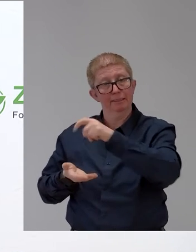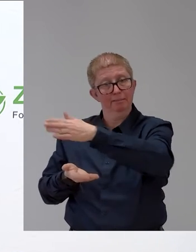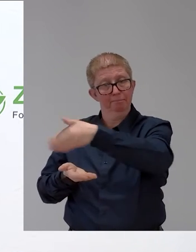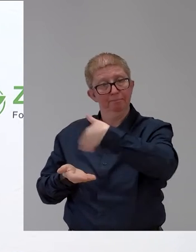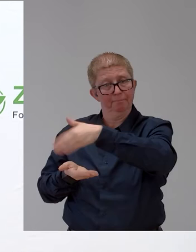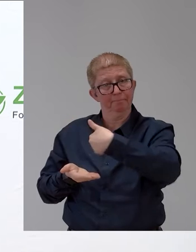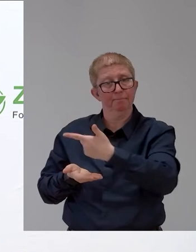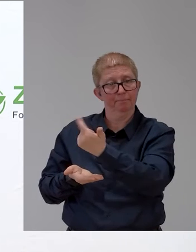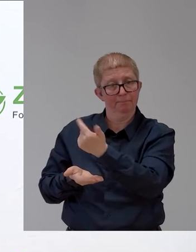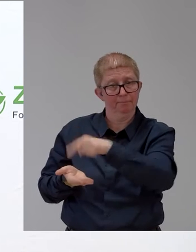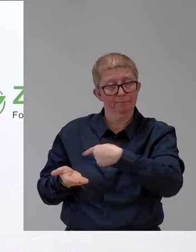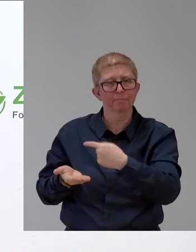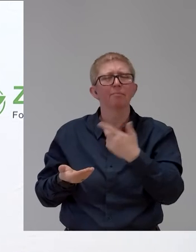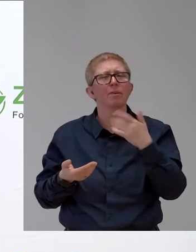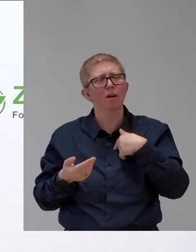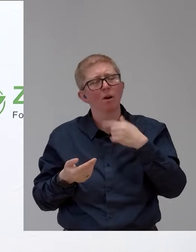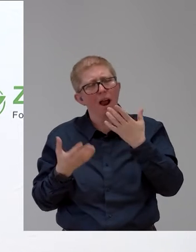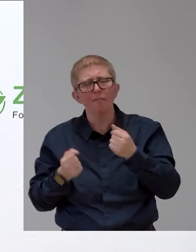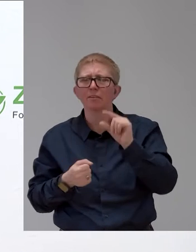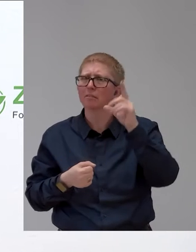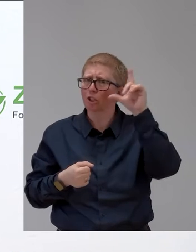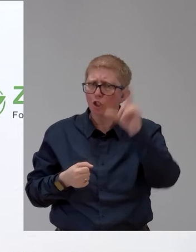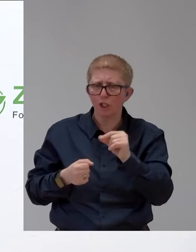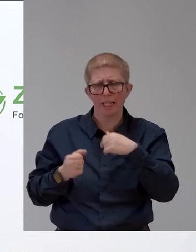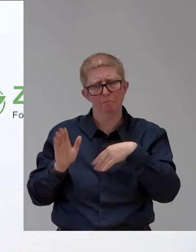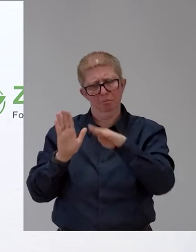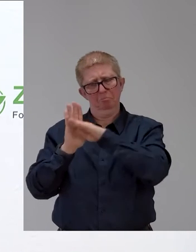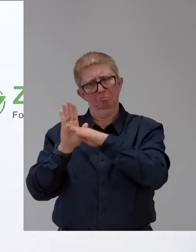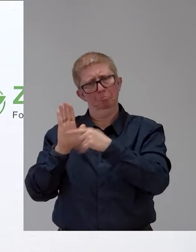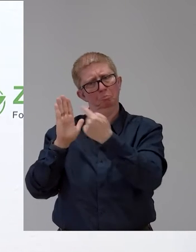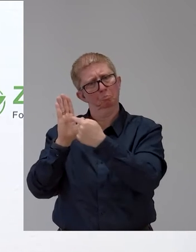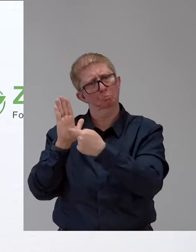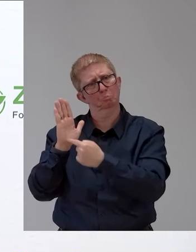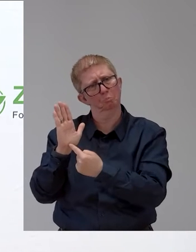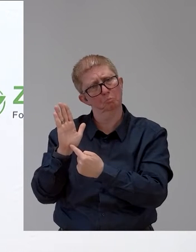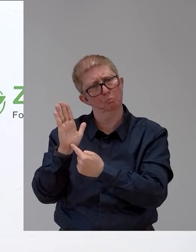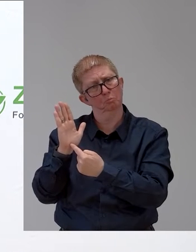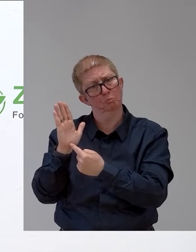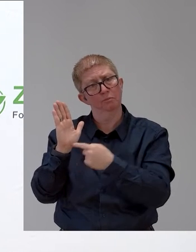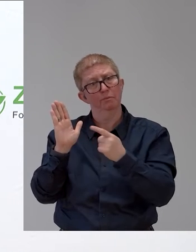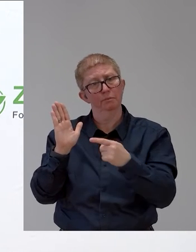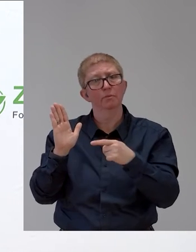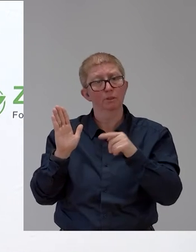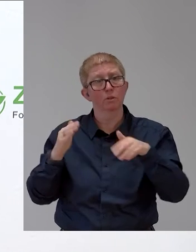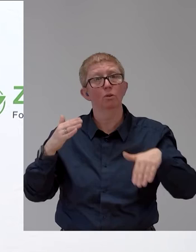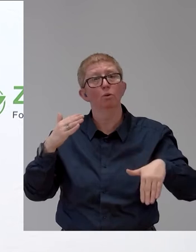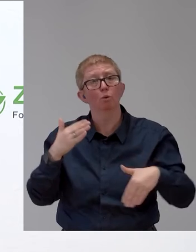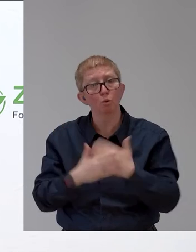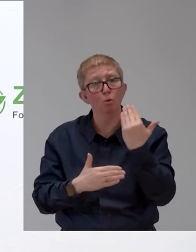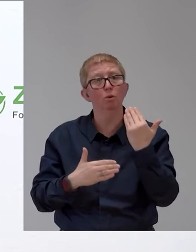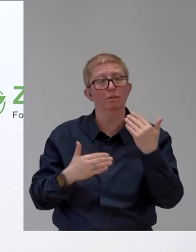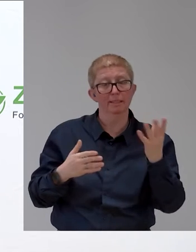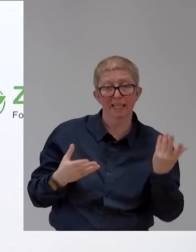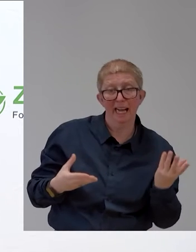With the new inclusions credit for all people who present the Austrian disability pass with